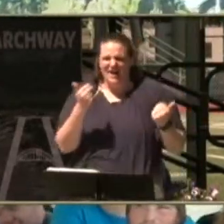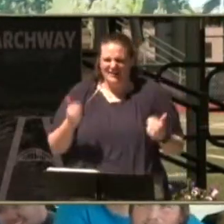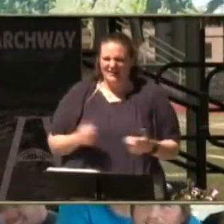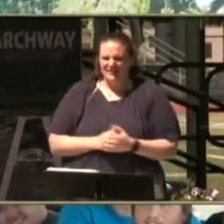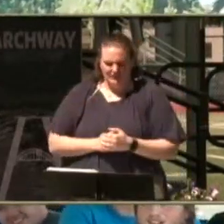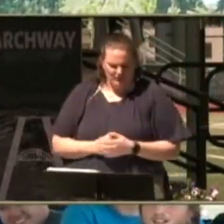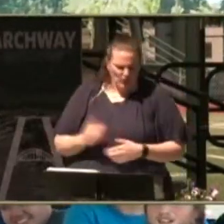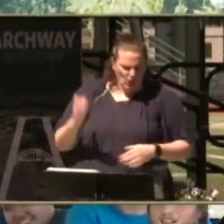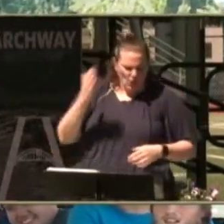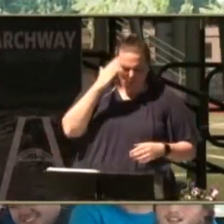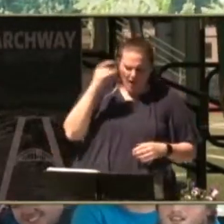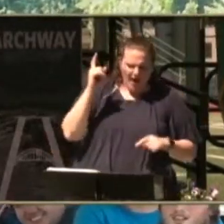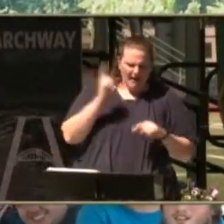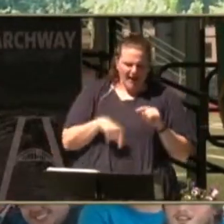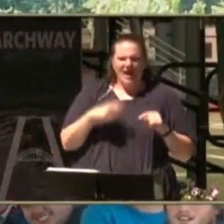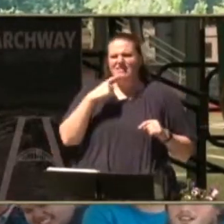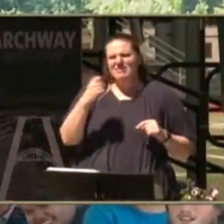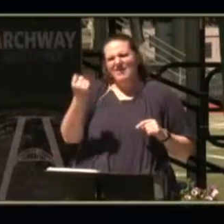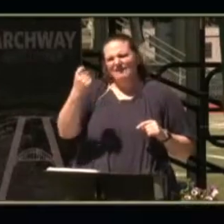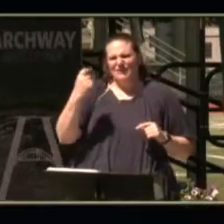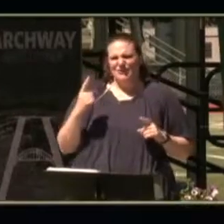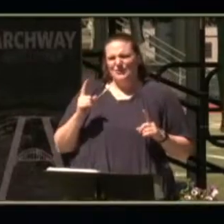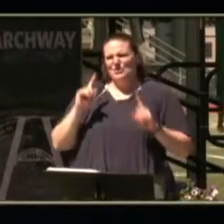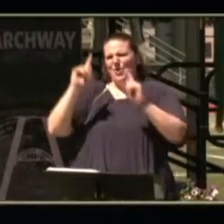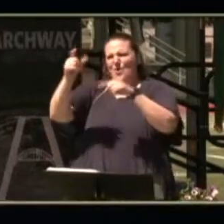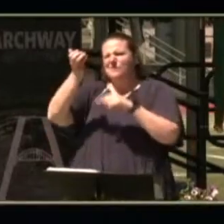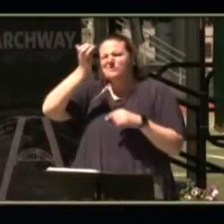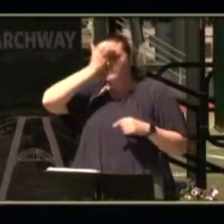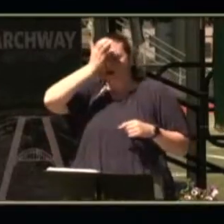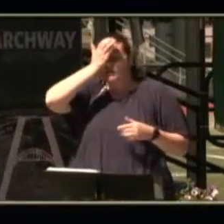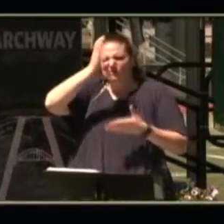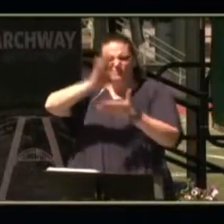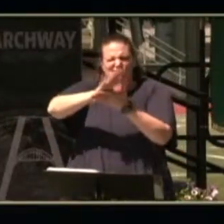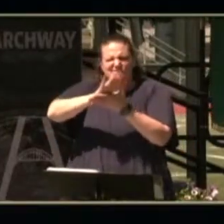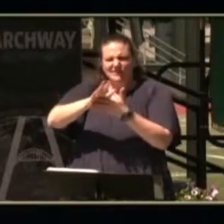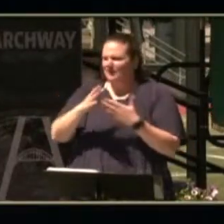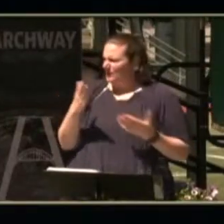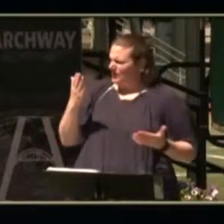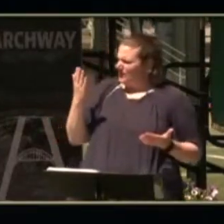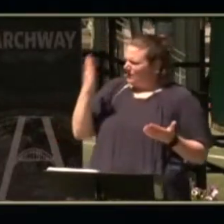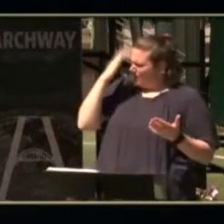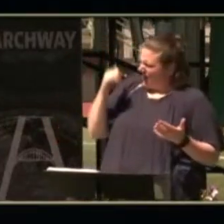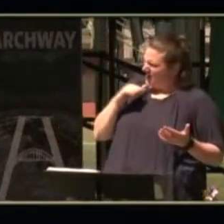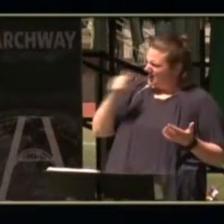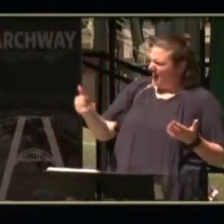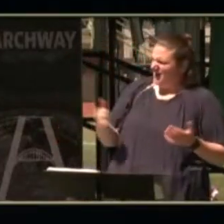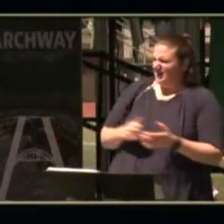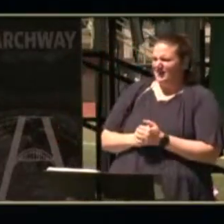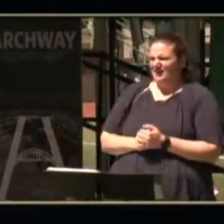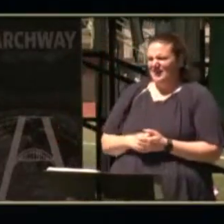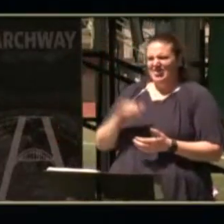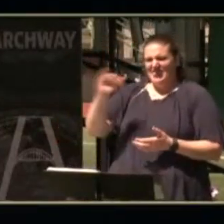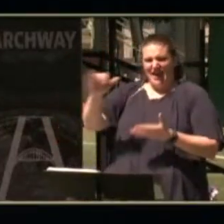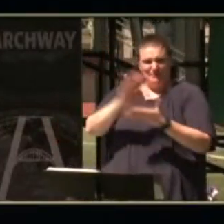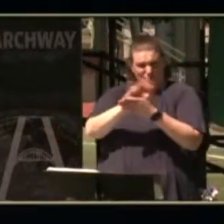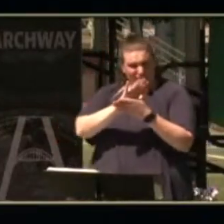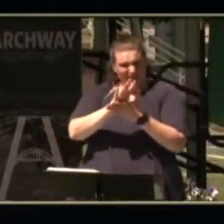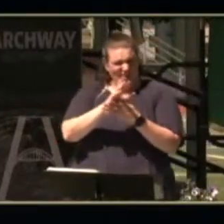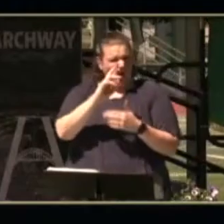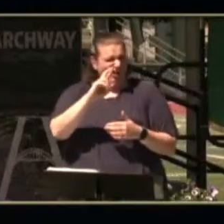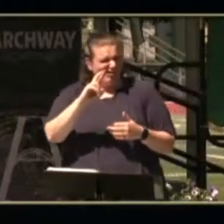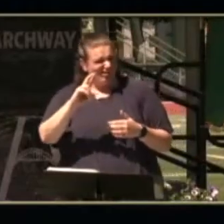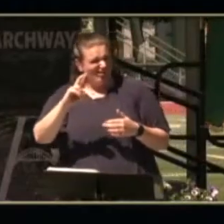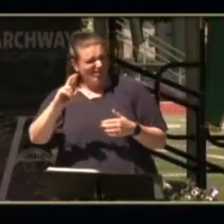why couldn't the 11 year old get into a pirate movie i don't know why it why it was rated